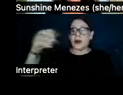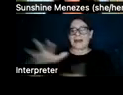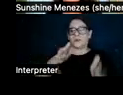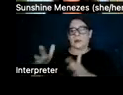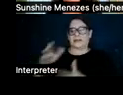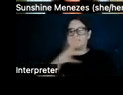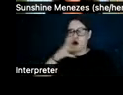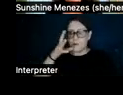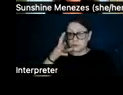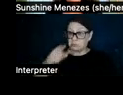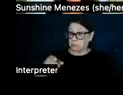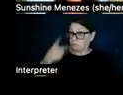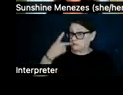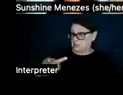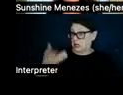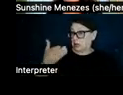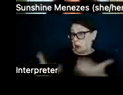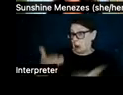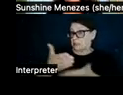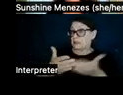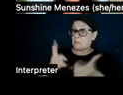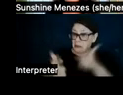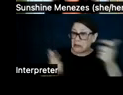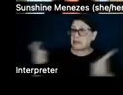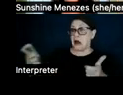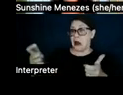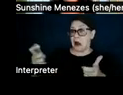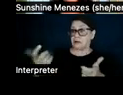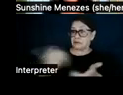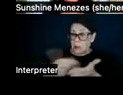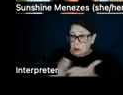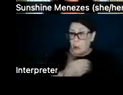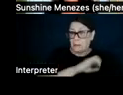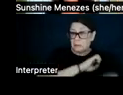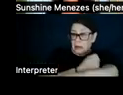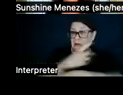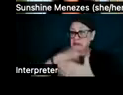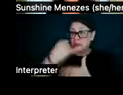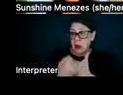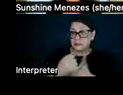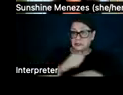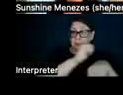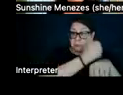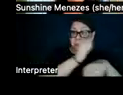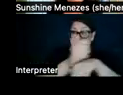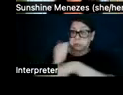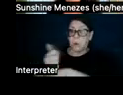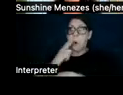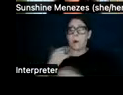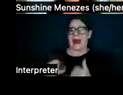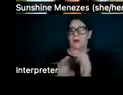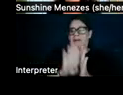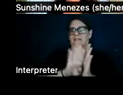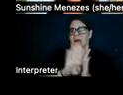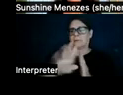You've likely seen or read about some of the large-scale renewable energy projects that have been constructed or are under development